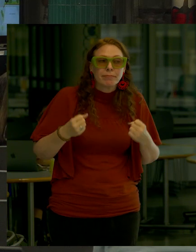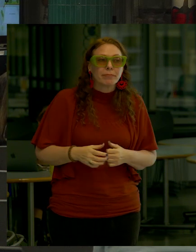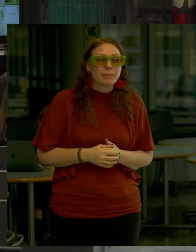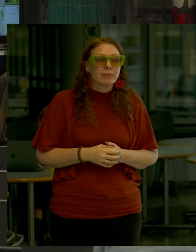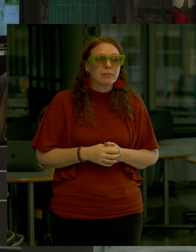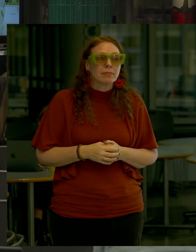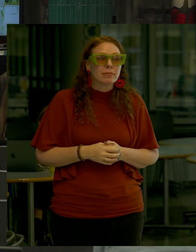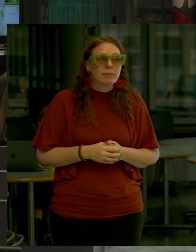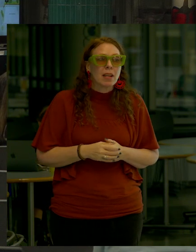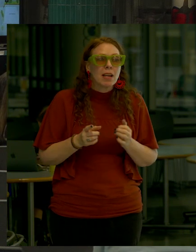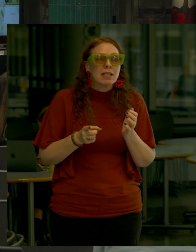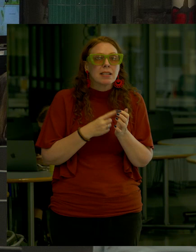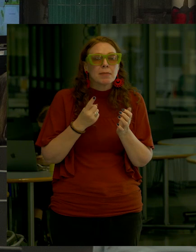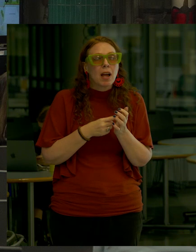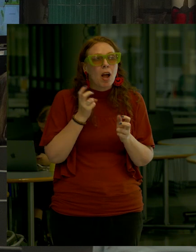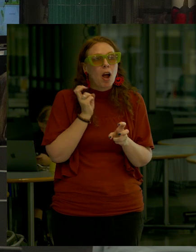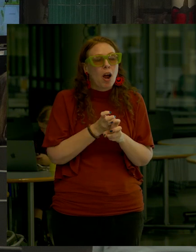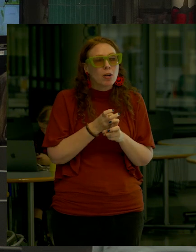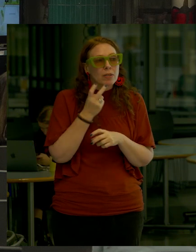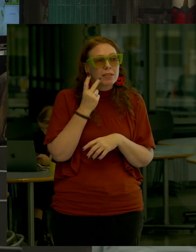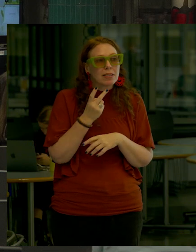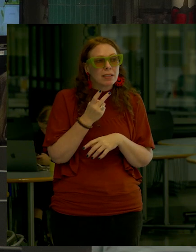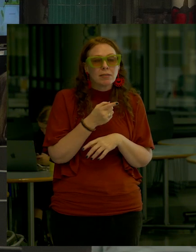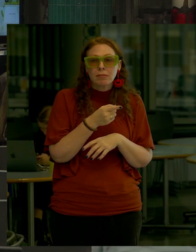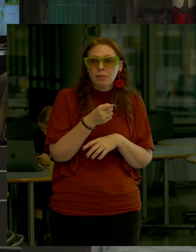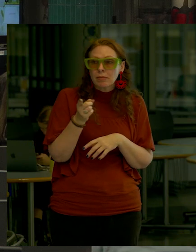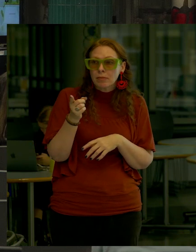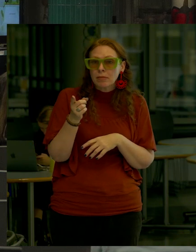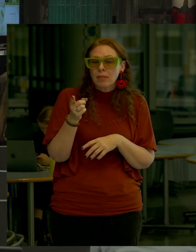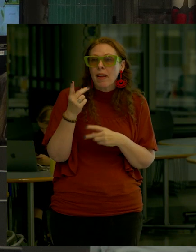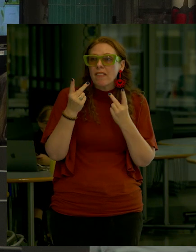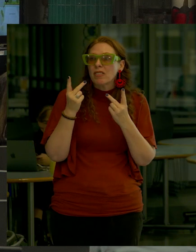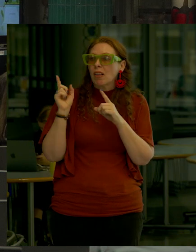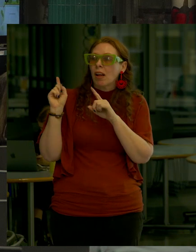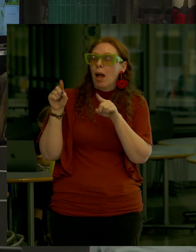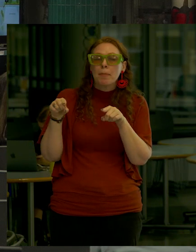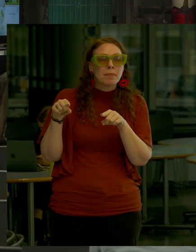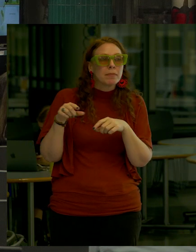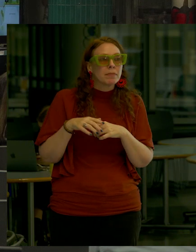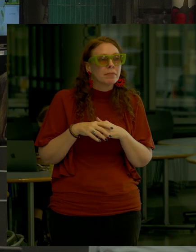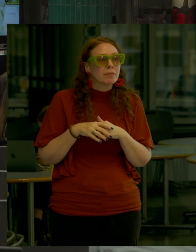sometimes it's very hard, like you see all the visitors Or